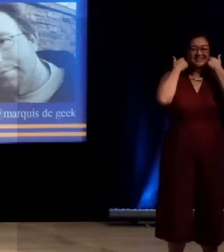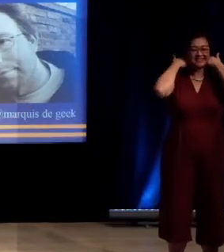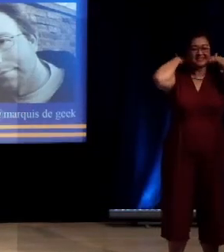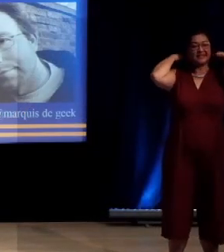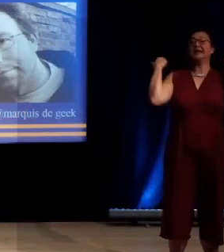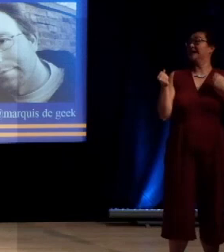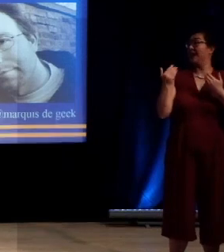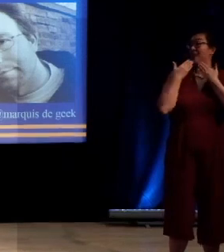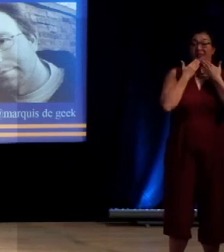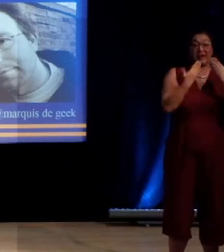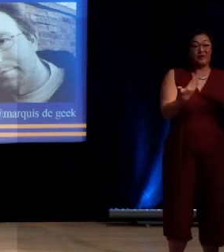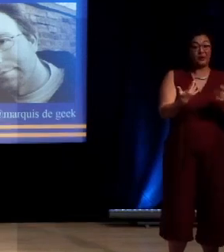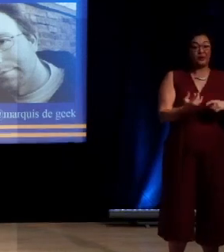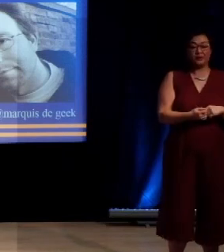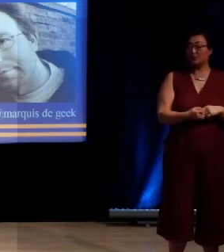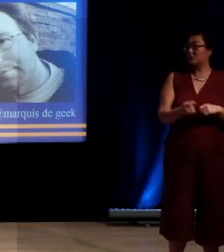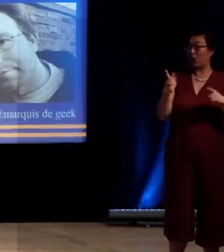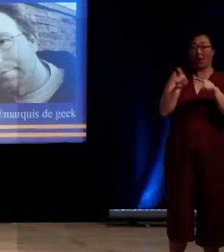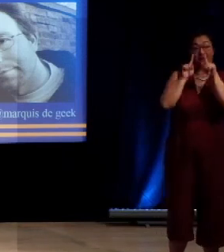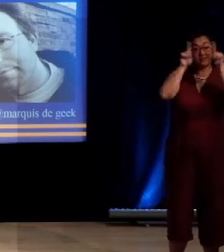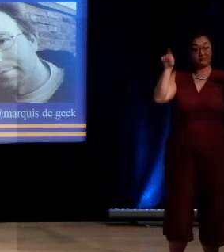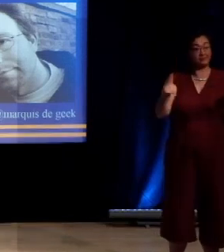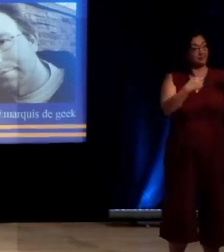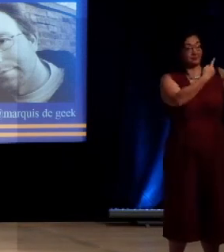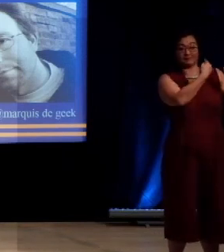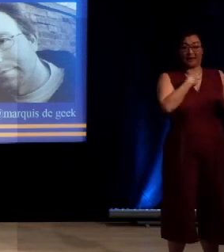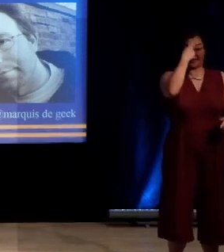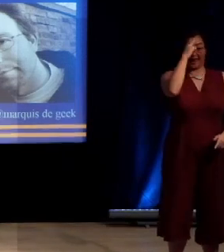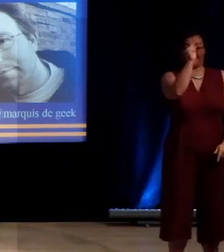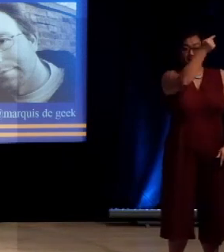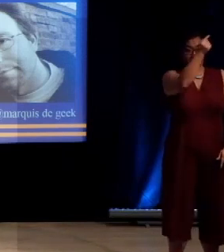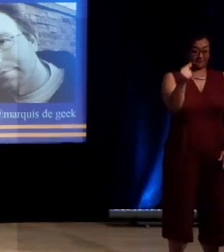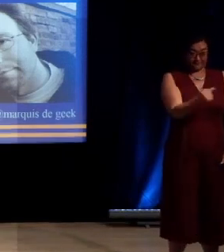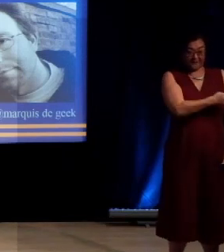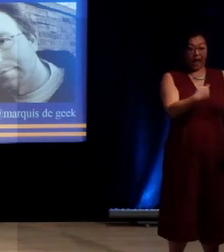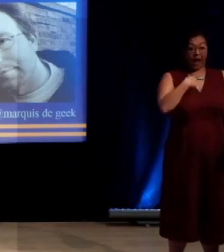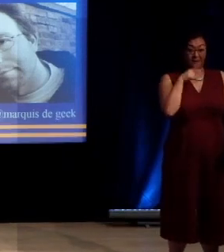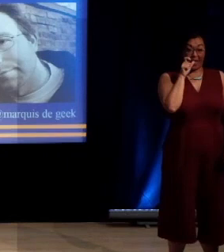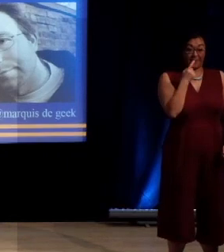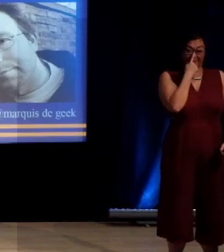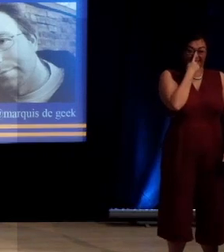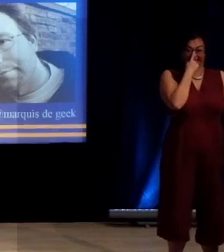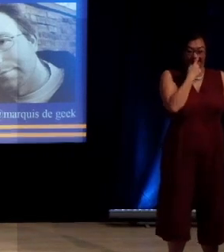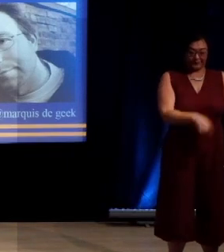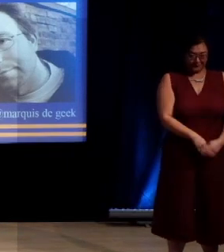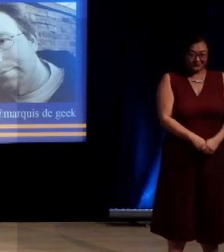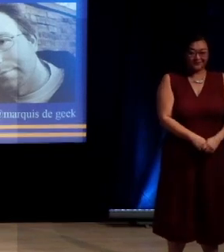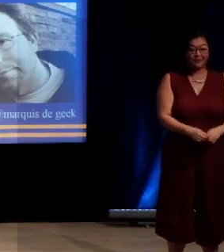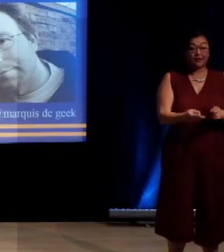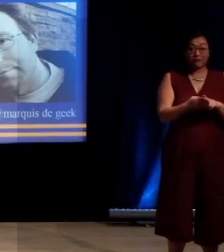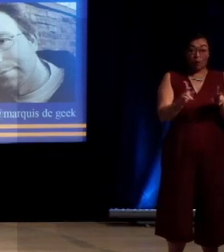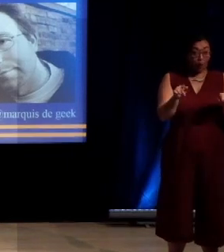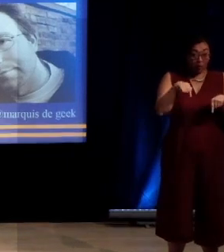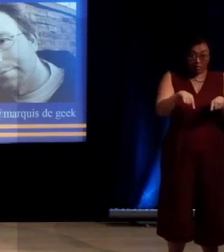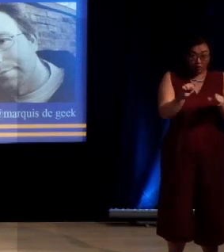Thank you all. So, as this part of the slide says, my name is Steve, and as this part says, I'm a little bit of a geek. If we're all in the right room,